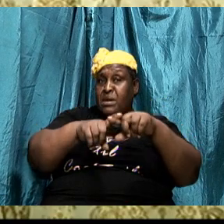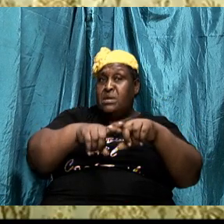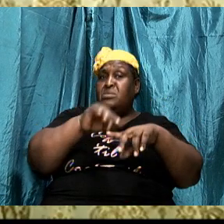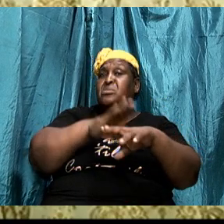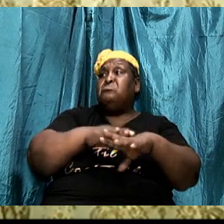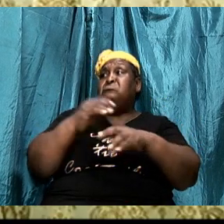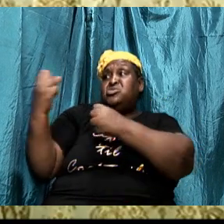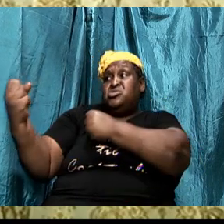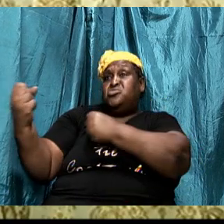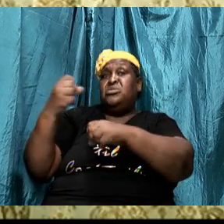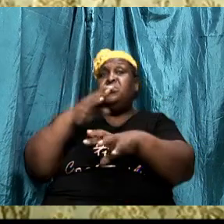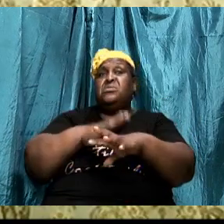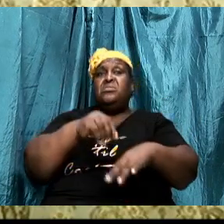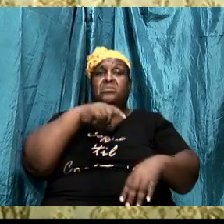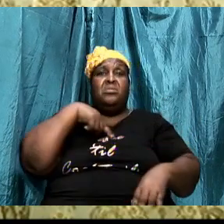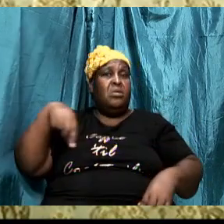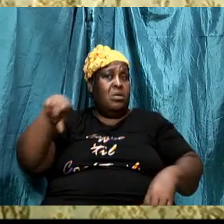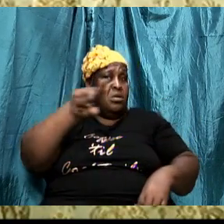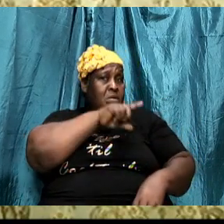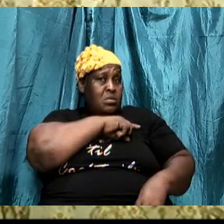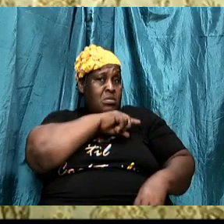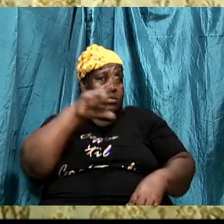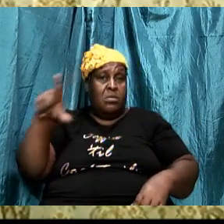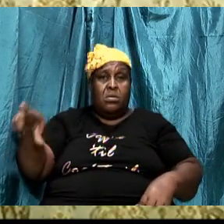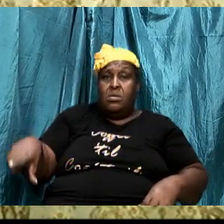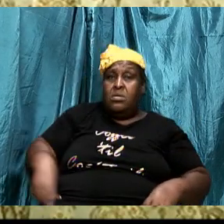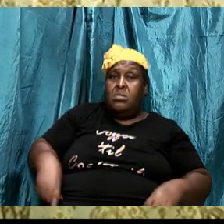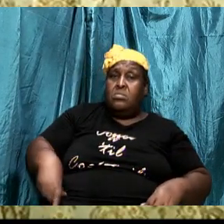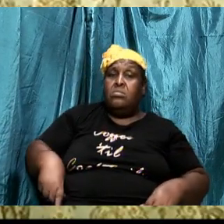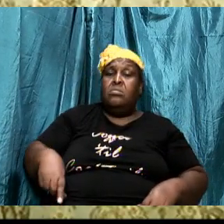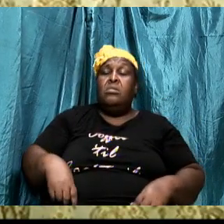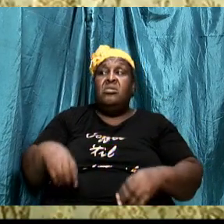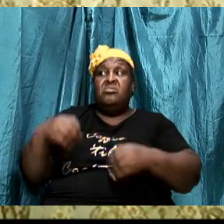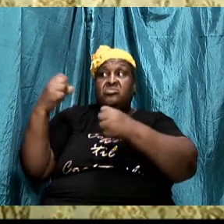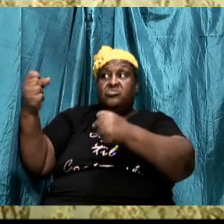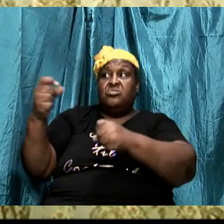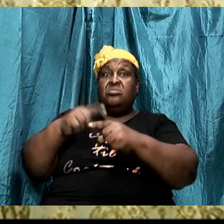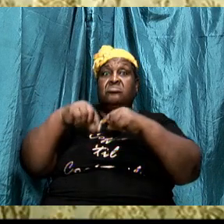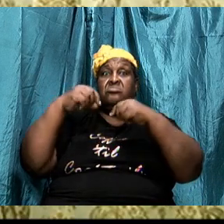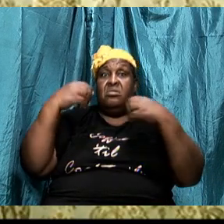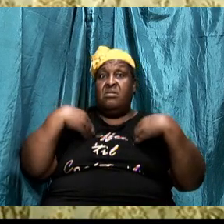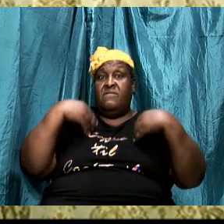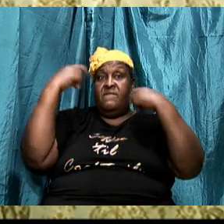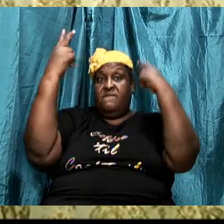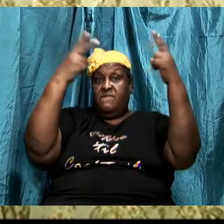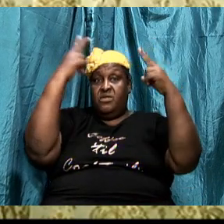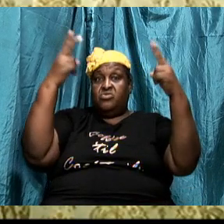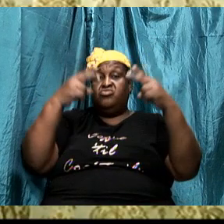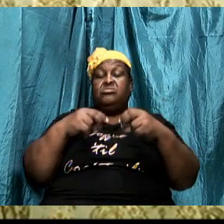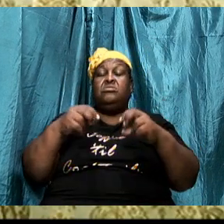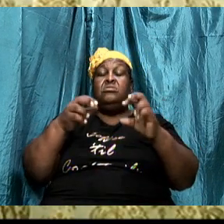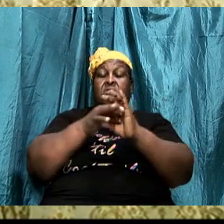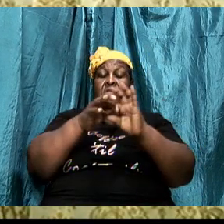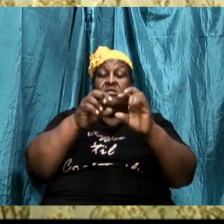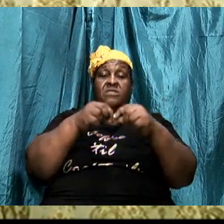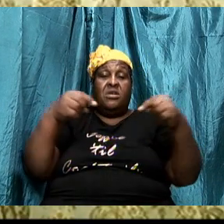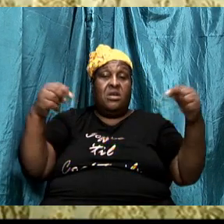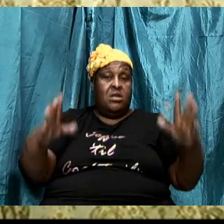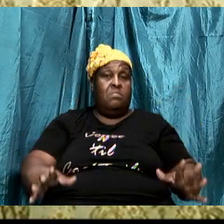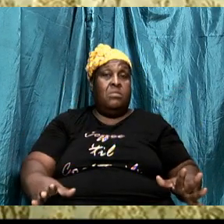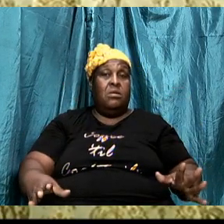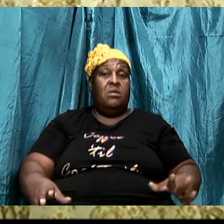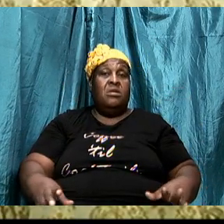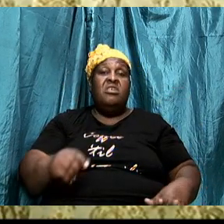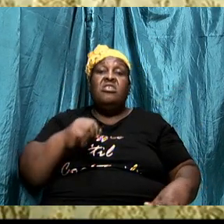the Lord. The strength to overcome this enemy is not of ourselves, nor can it be of ourselves because